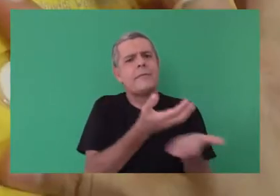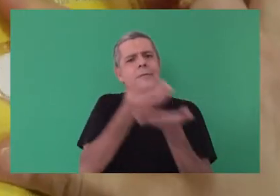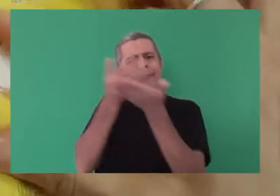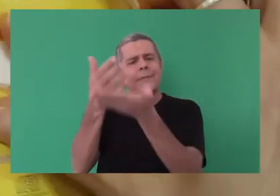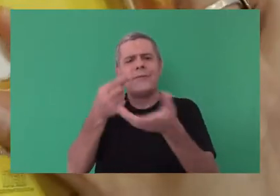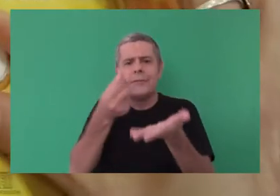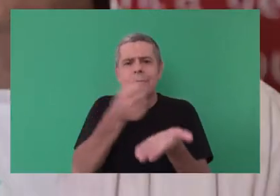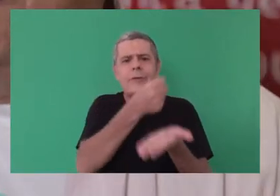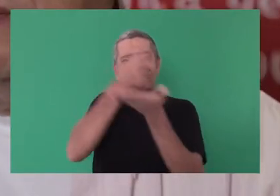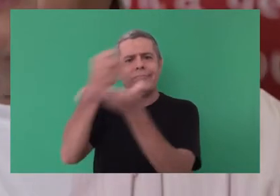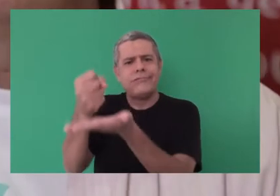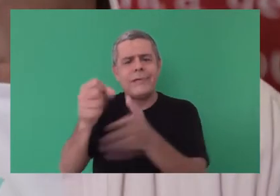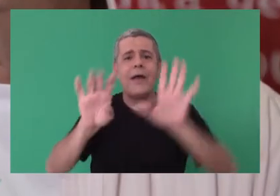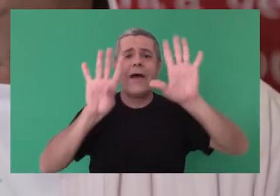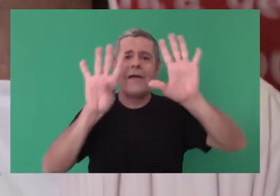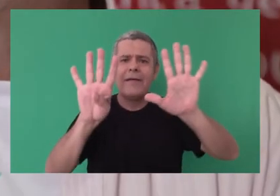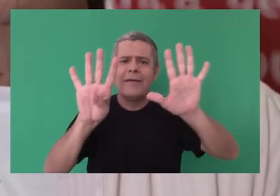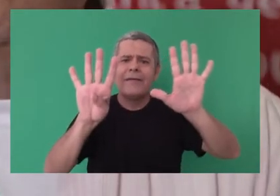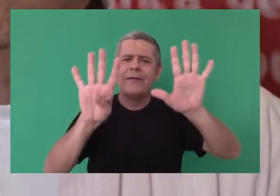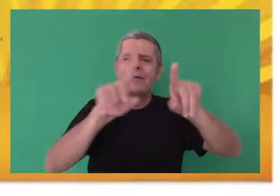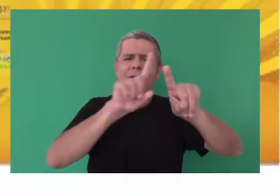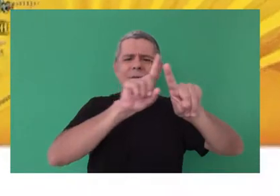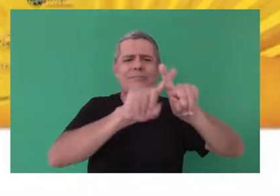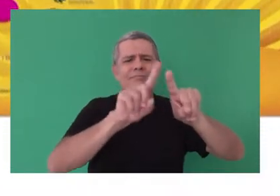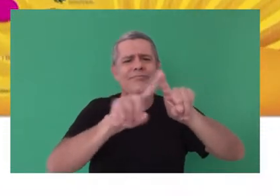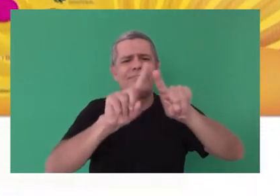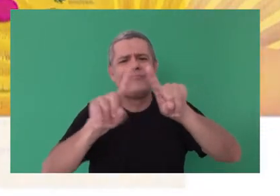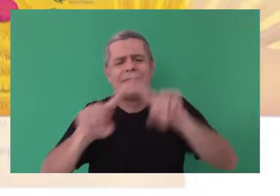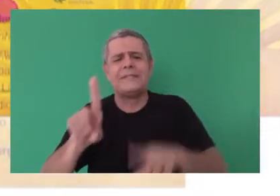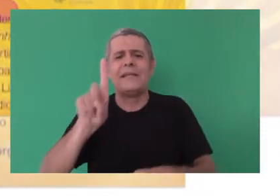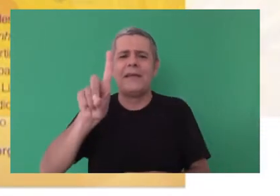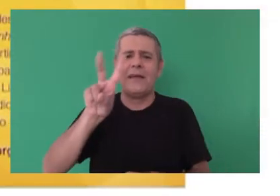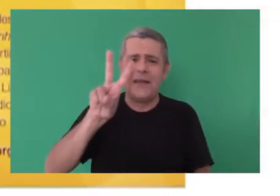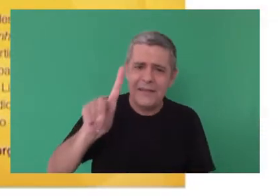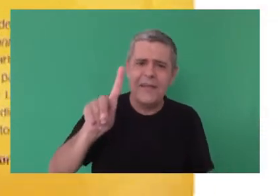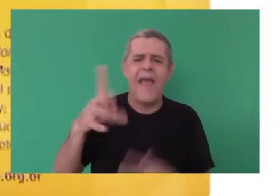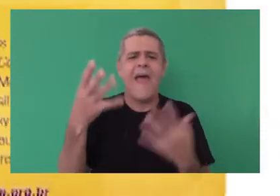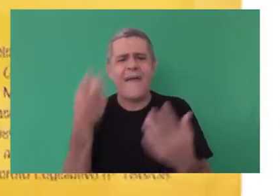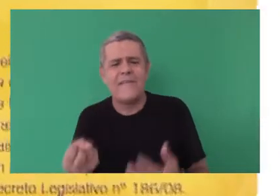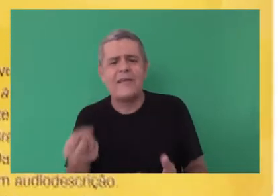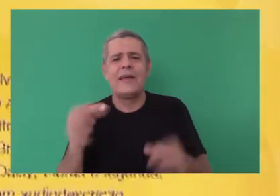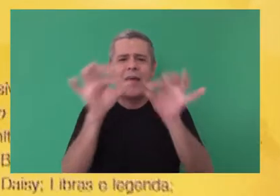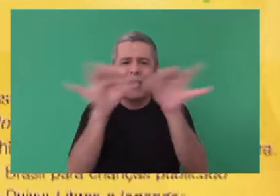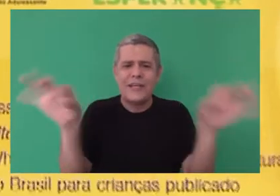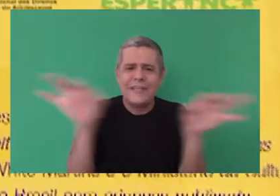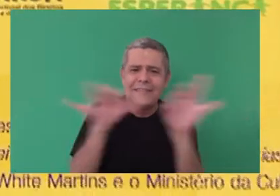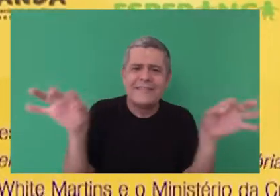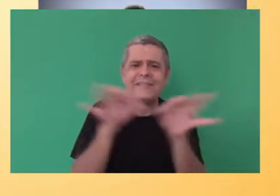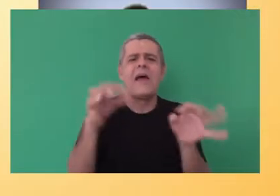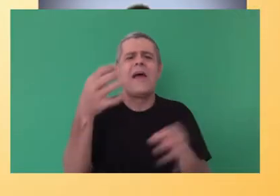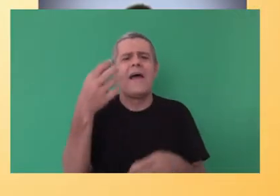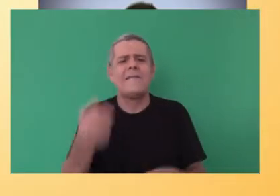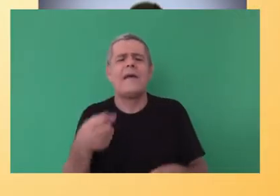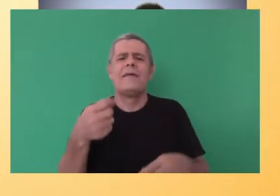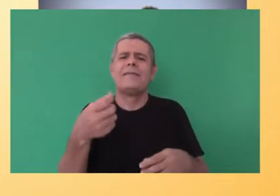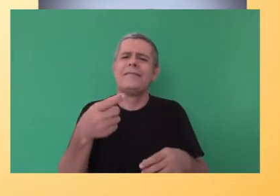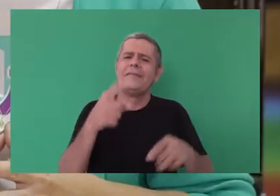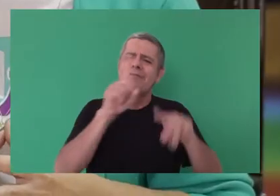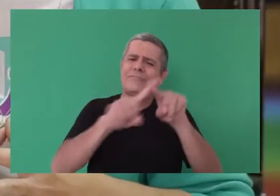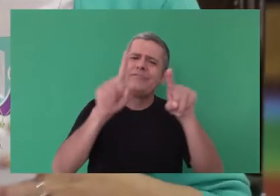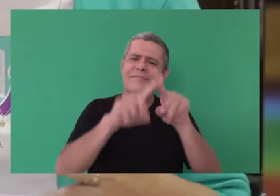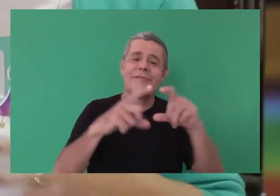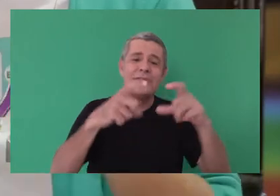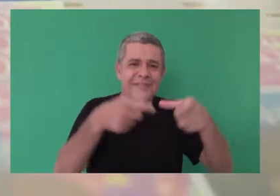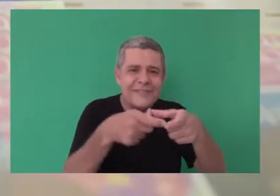formats. It's the first in Brazil to come with a DVD with an accessible menu, spoken in sign language. Claudia